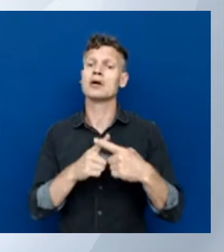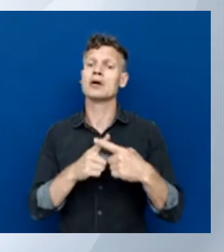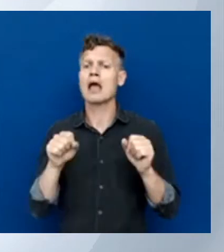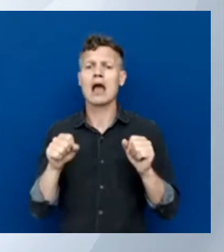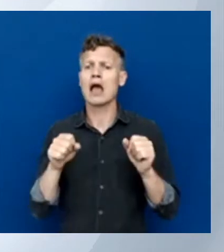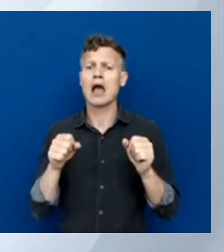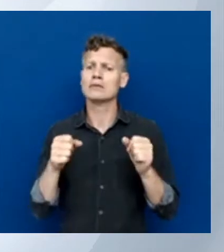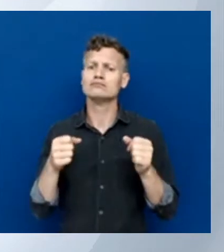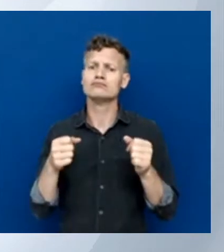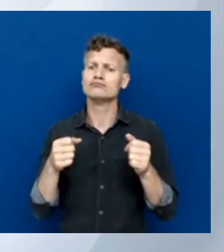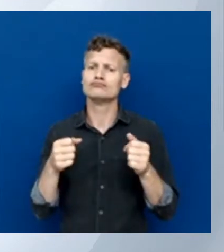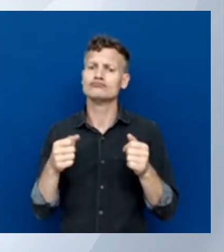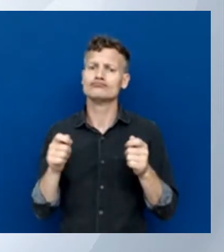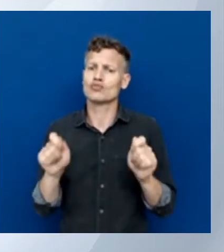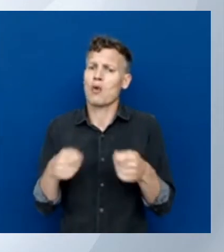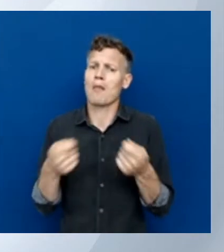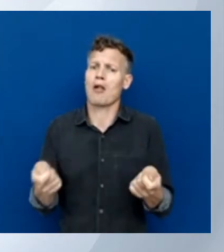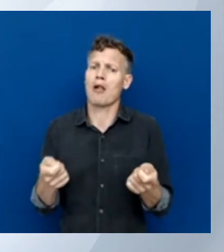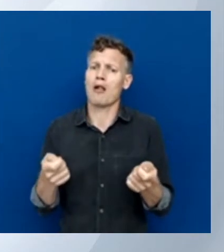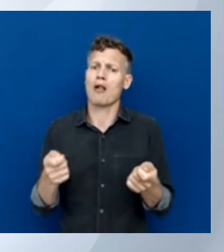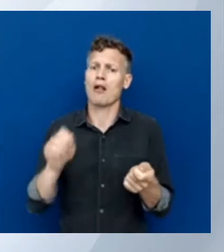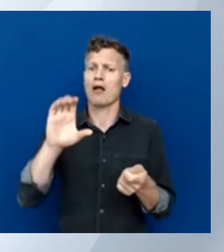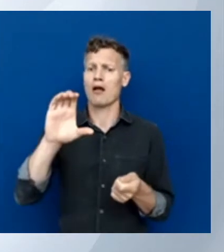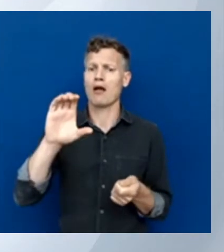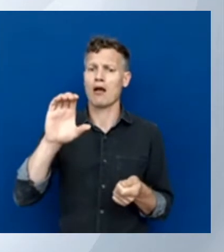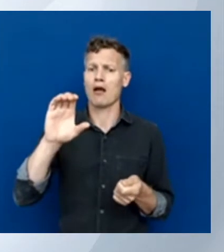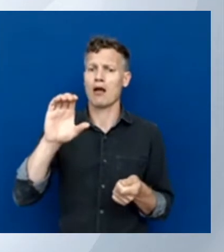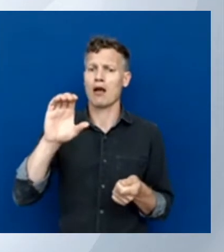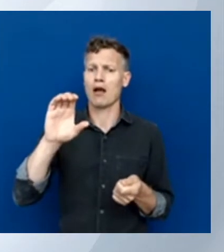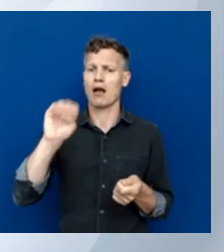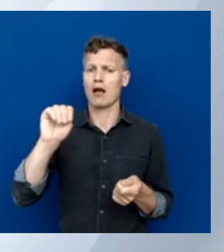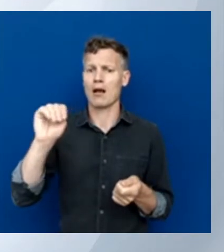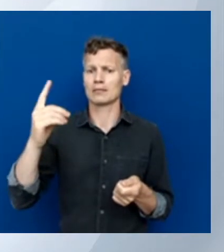Both these tools are, by the way, also available on Linux and Mac.